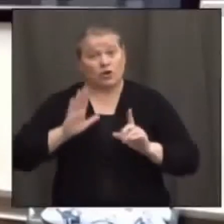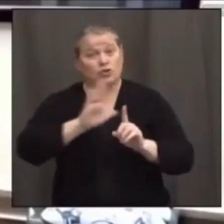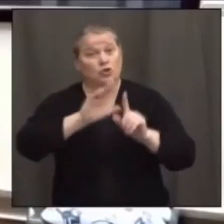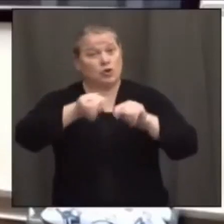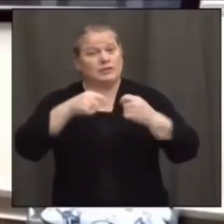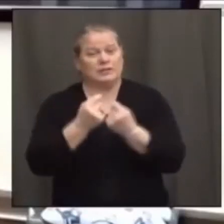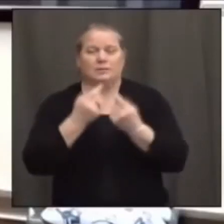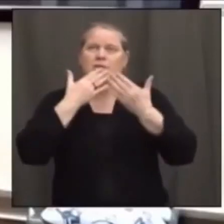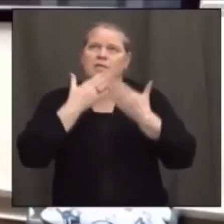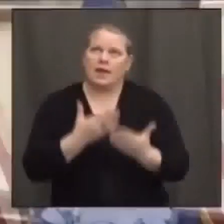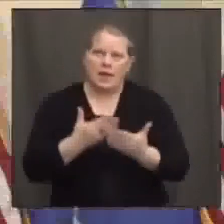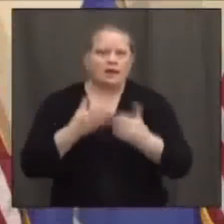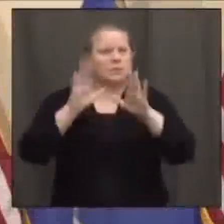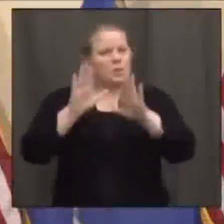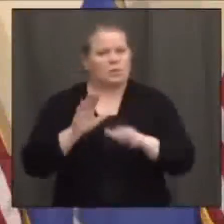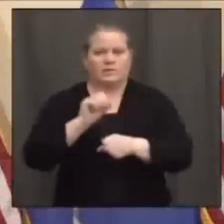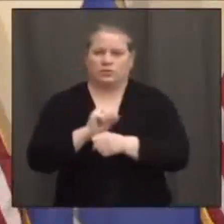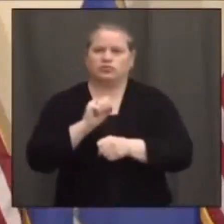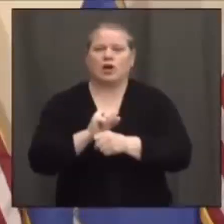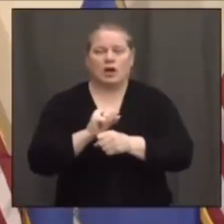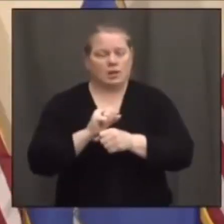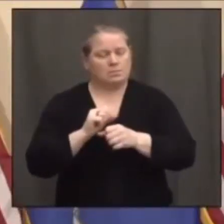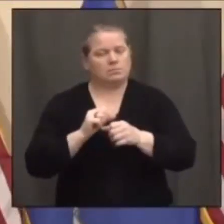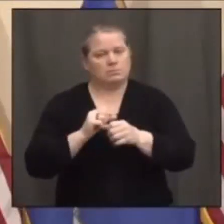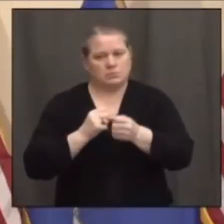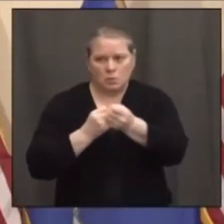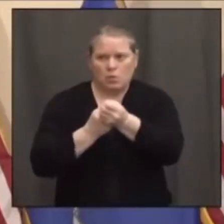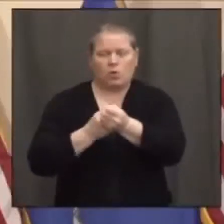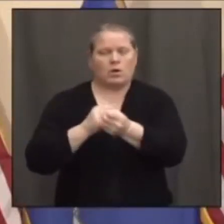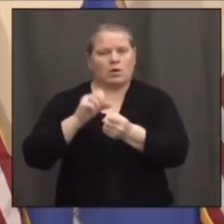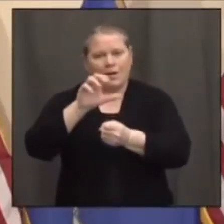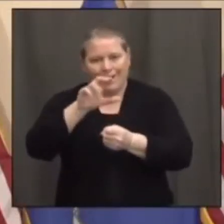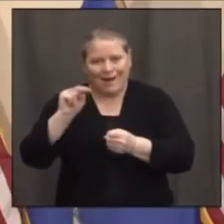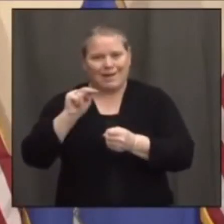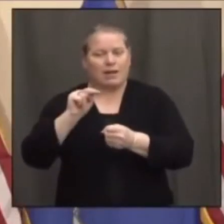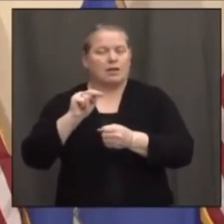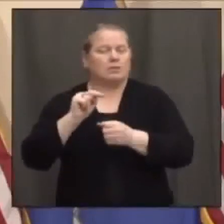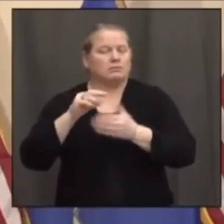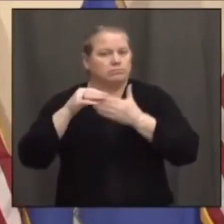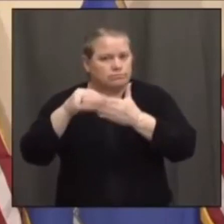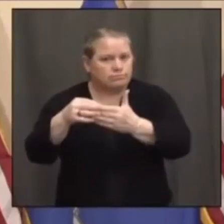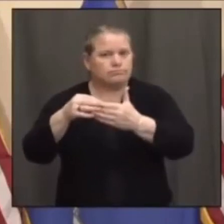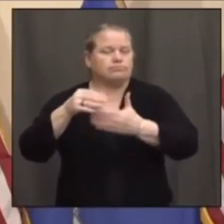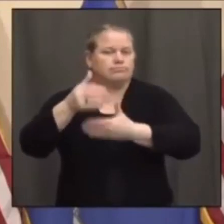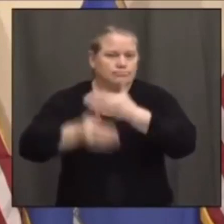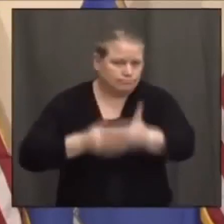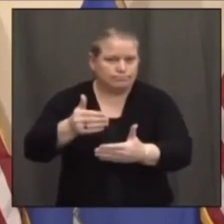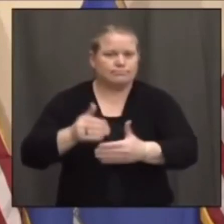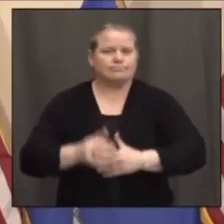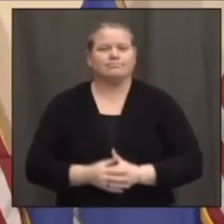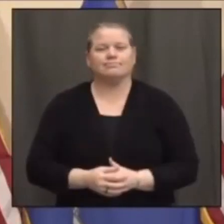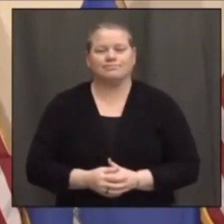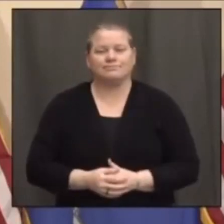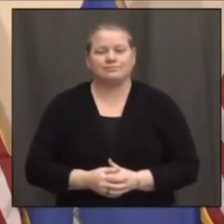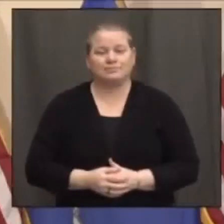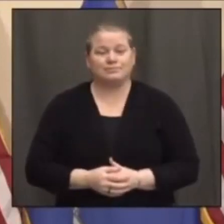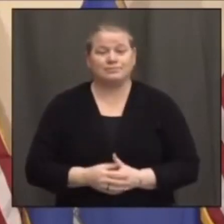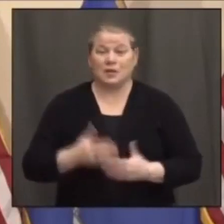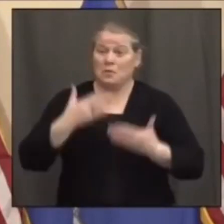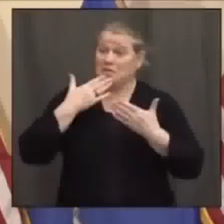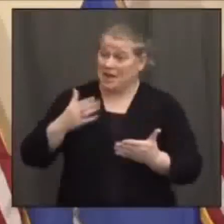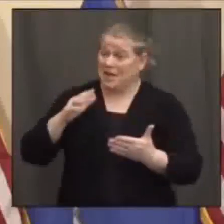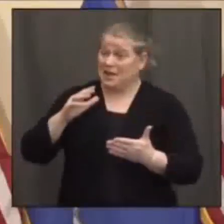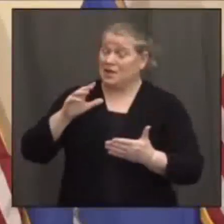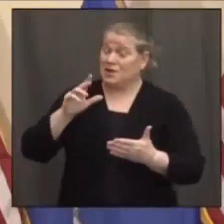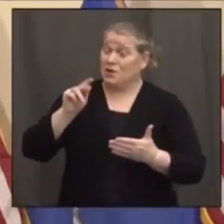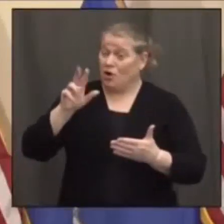this pandemic. Eric. Kurt. Over to you, Eric. Okay, Governor Kurt. Can you guys see and hear me loud and clear? We sure can.